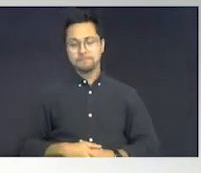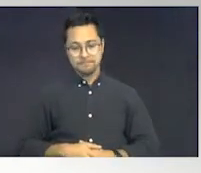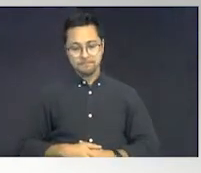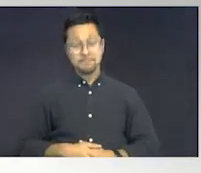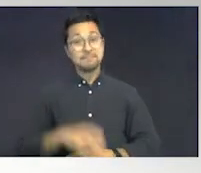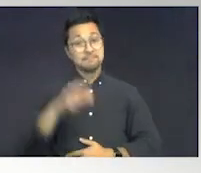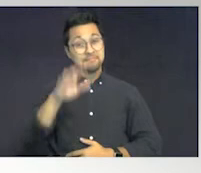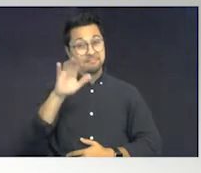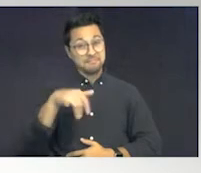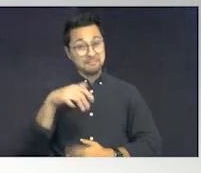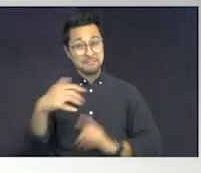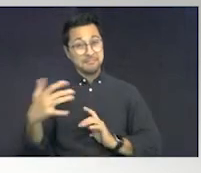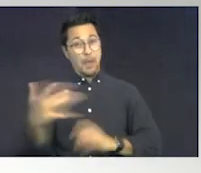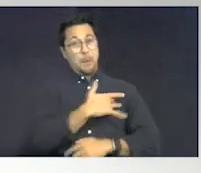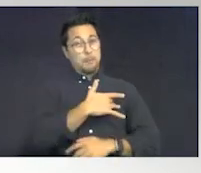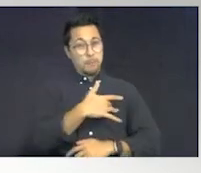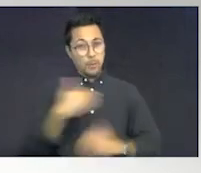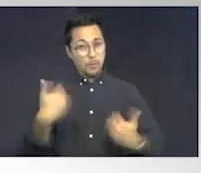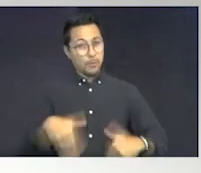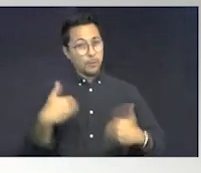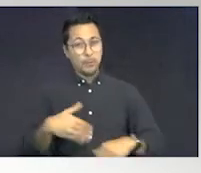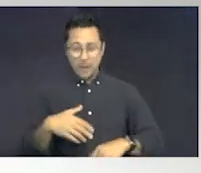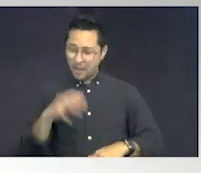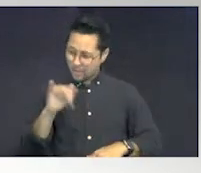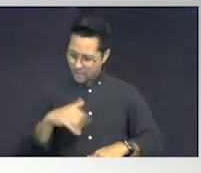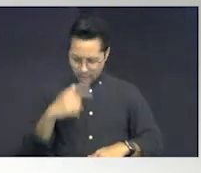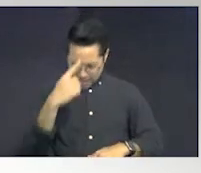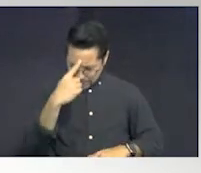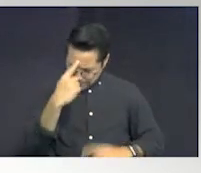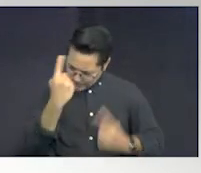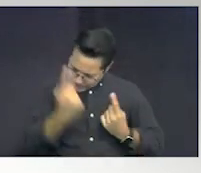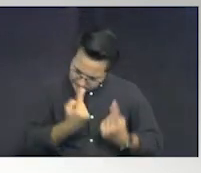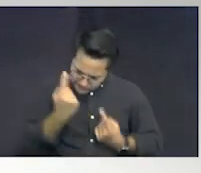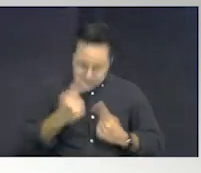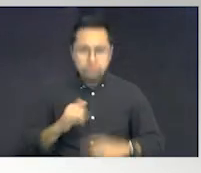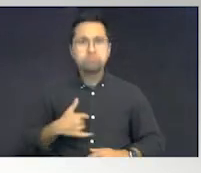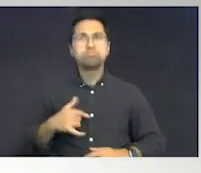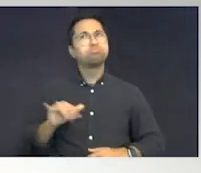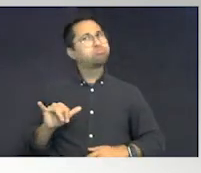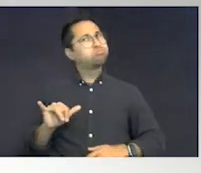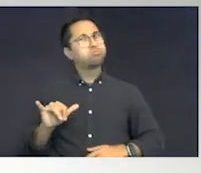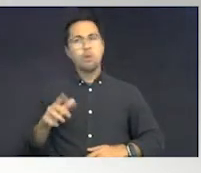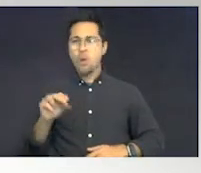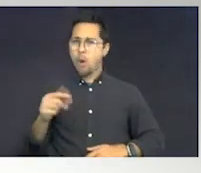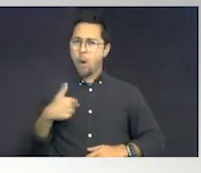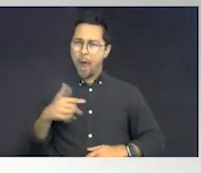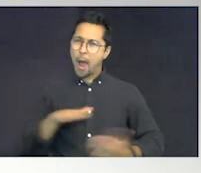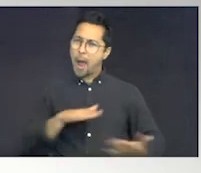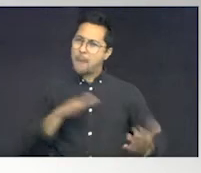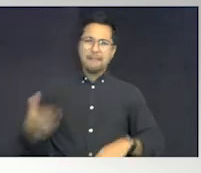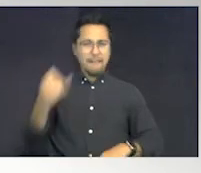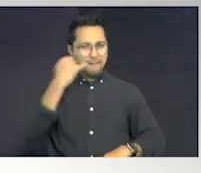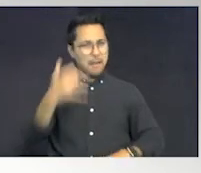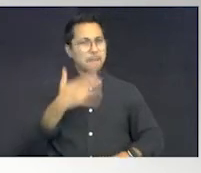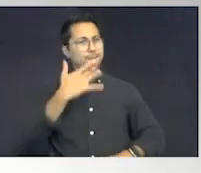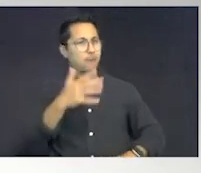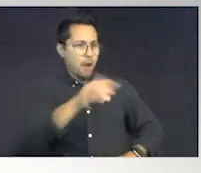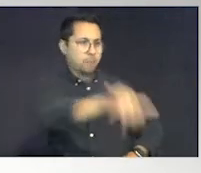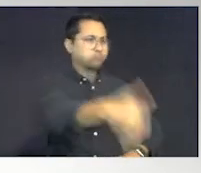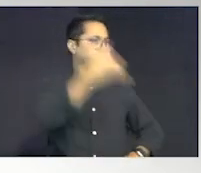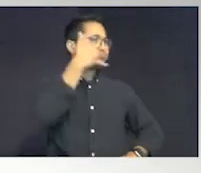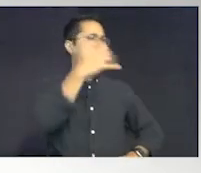That's impactful. And that has sat on my head. I said, I was dead before I would pick up that phone and call 9-1-1.